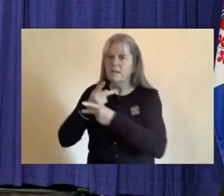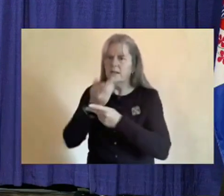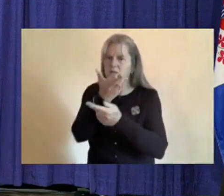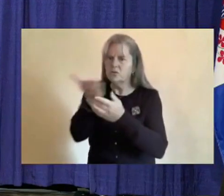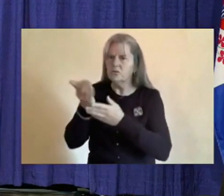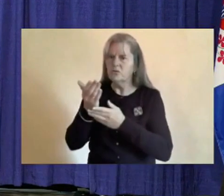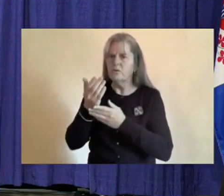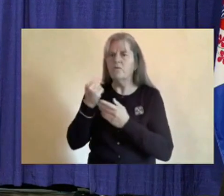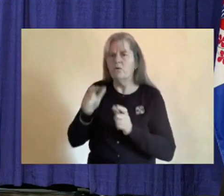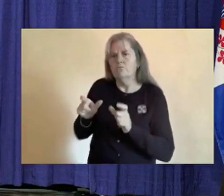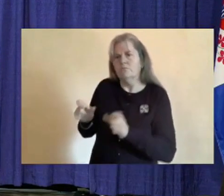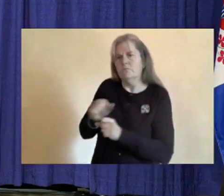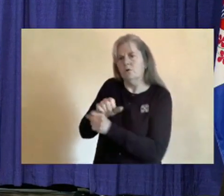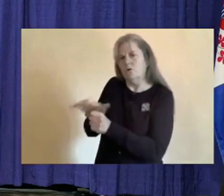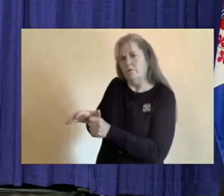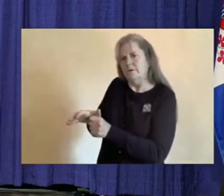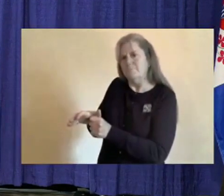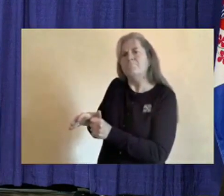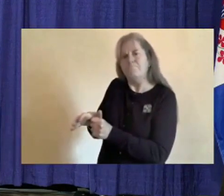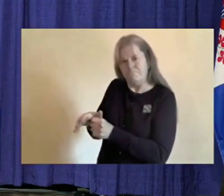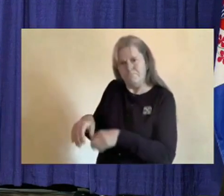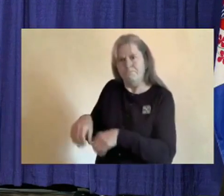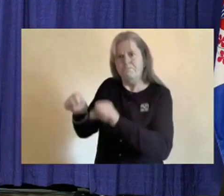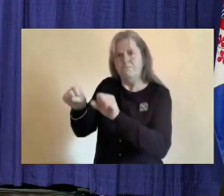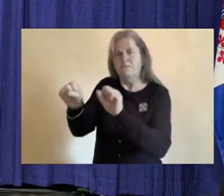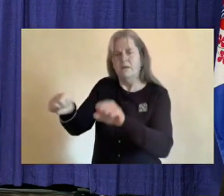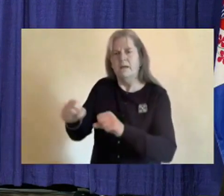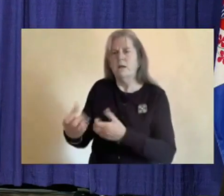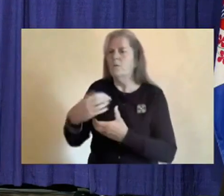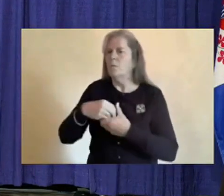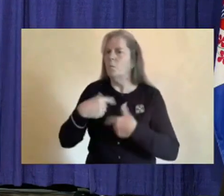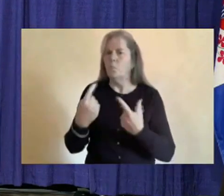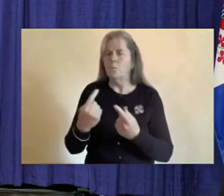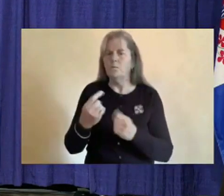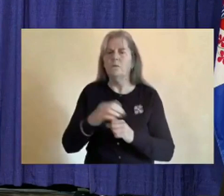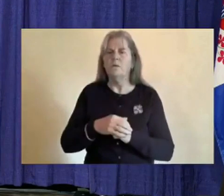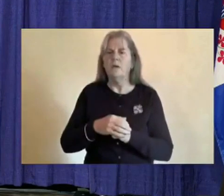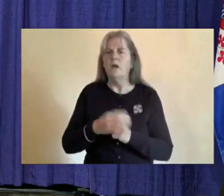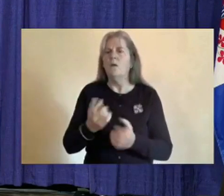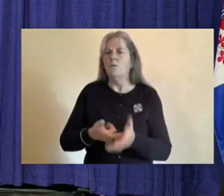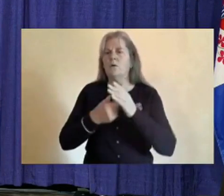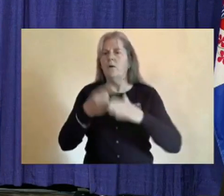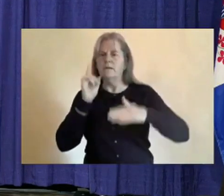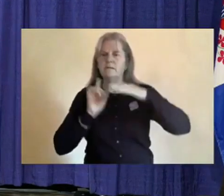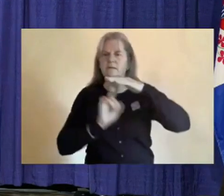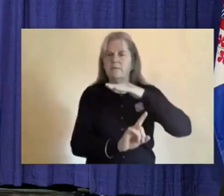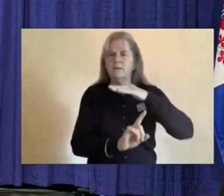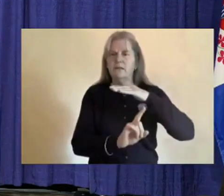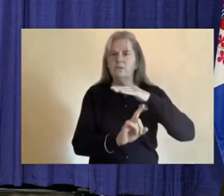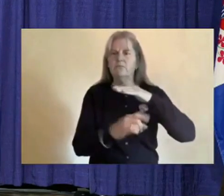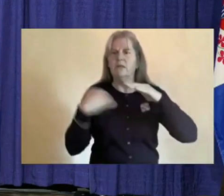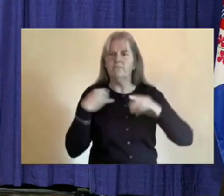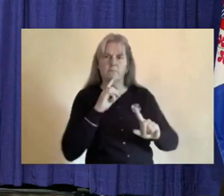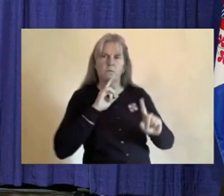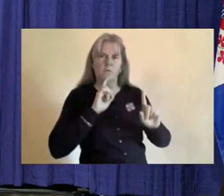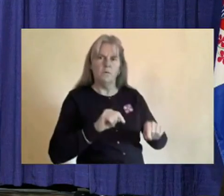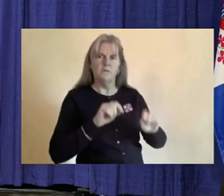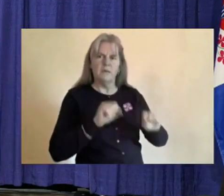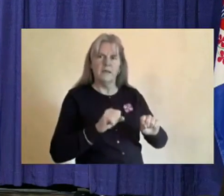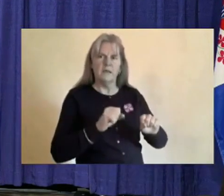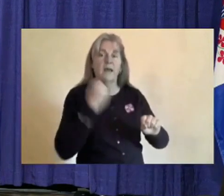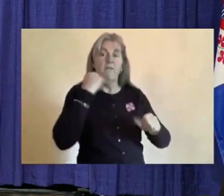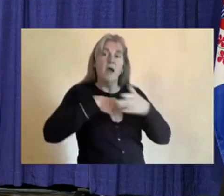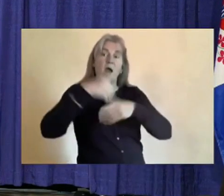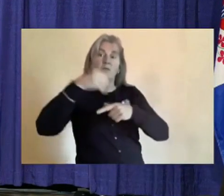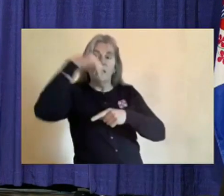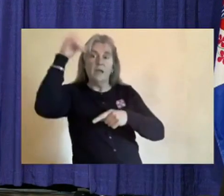COVID-19. This includes mandatory self-isolation for those entering our territory from outside of British